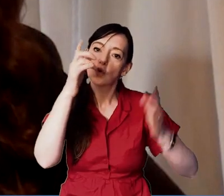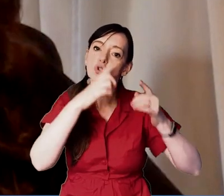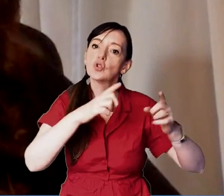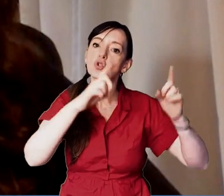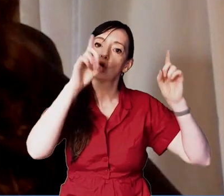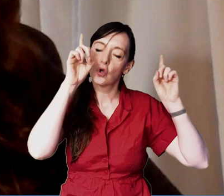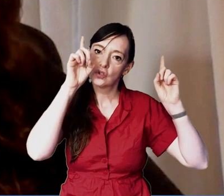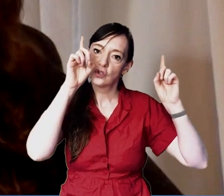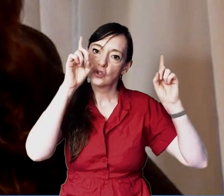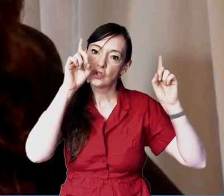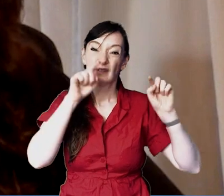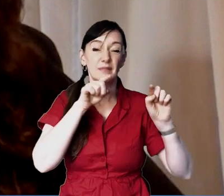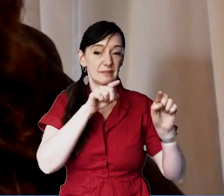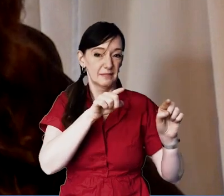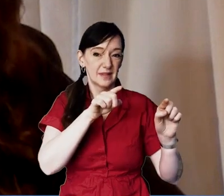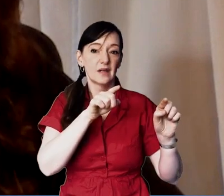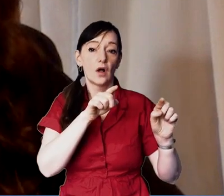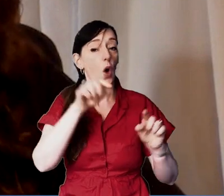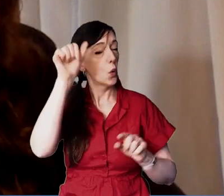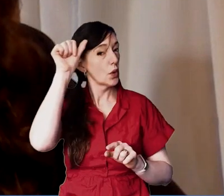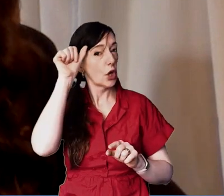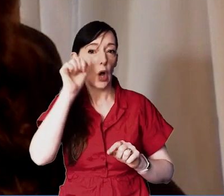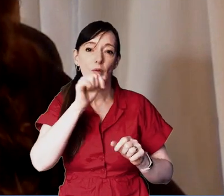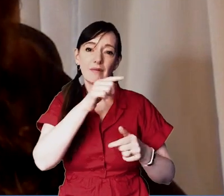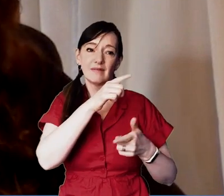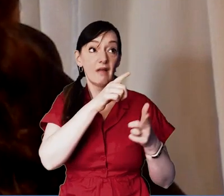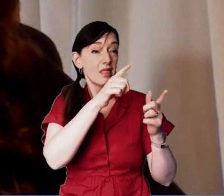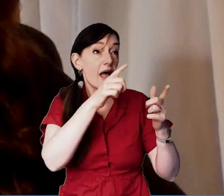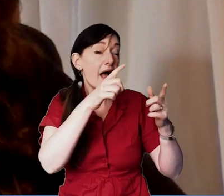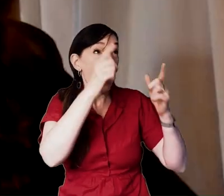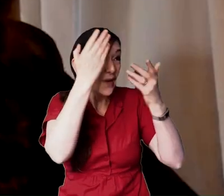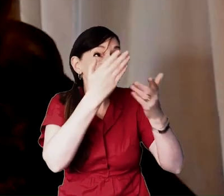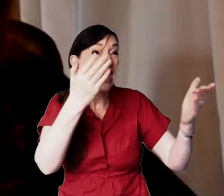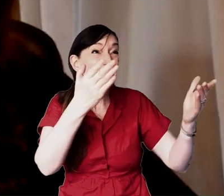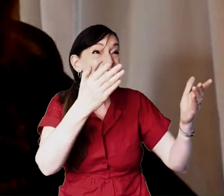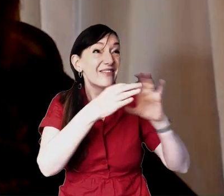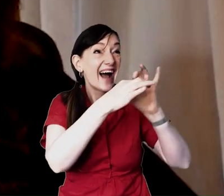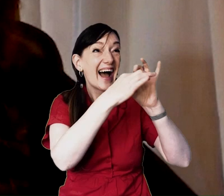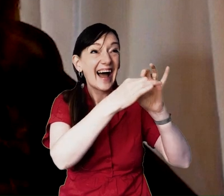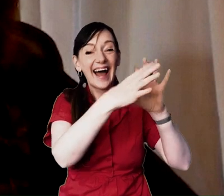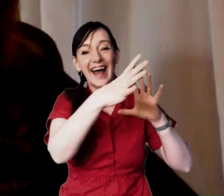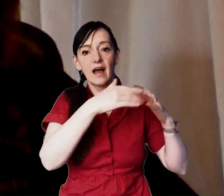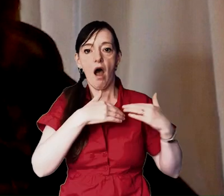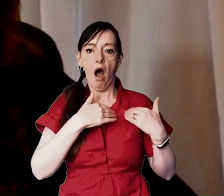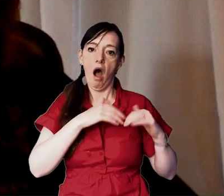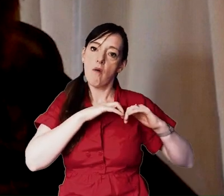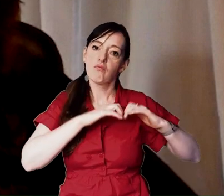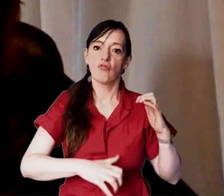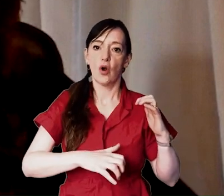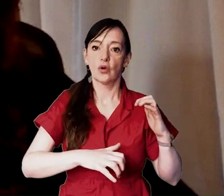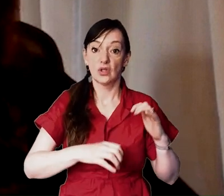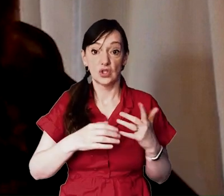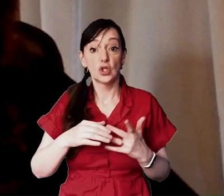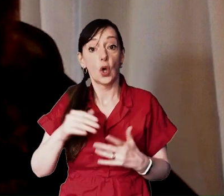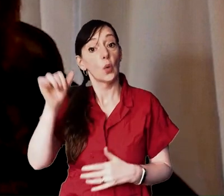and the thing about these false gods is that we're told that they will break our hearts this is what we're seeing nations industries